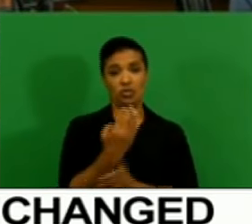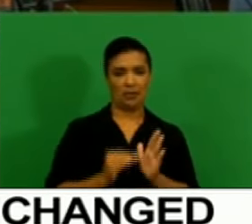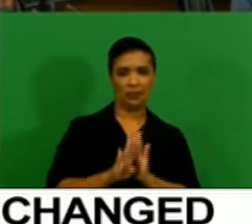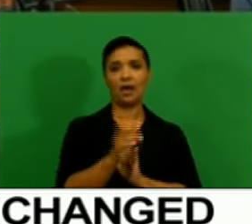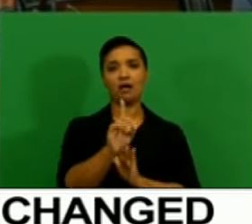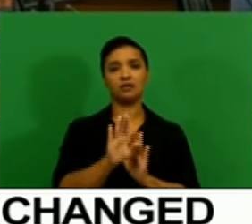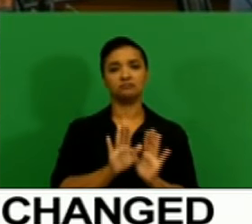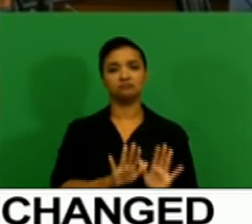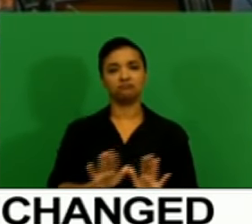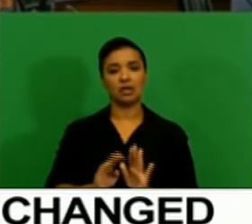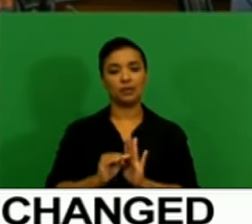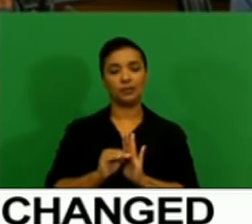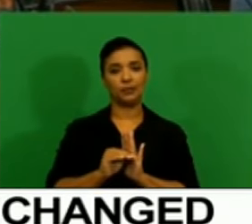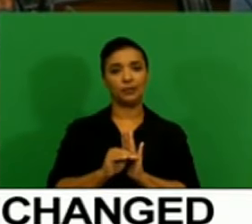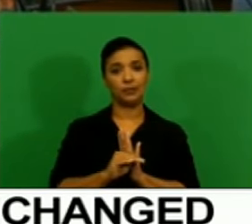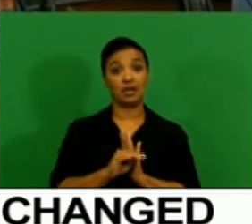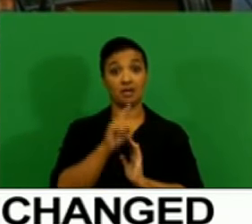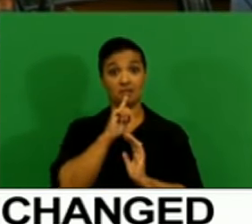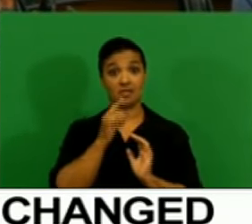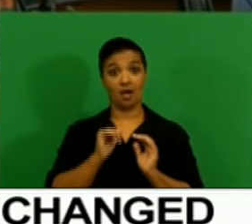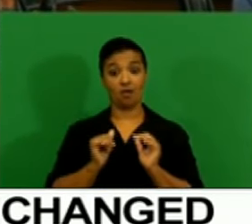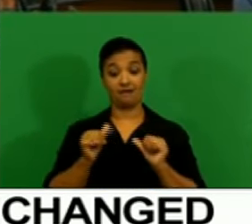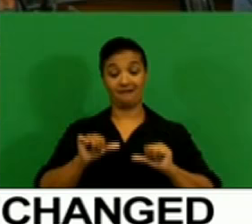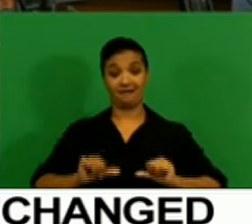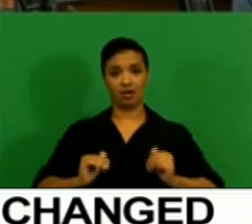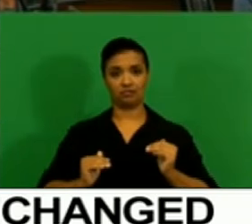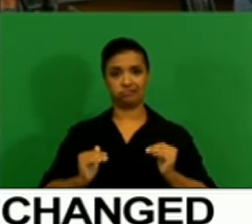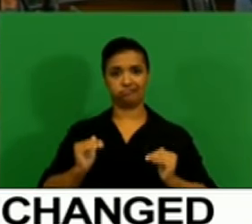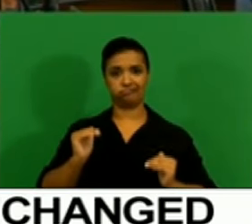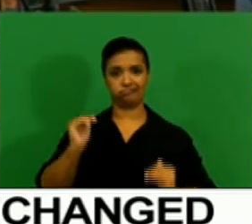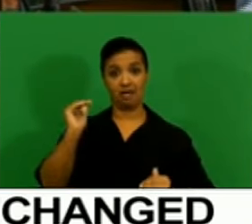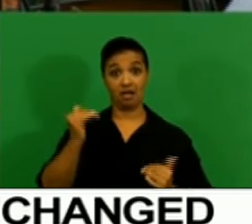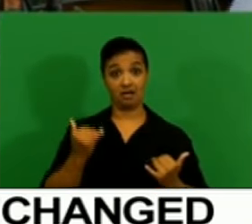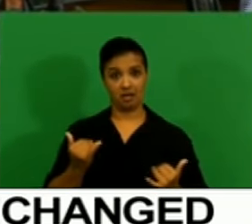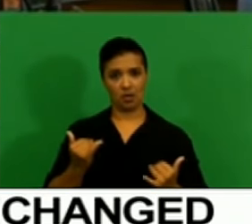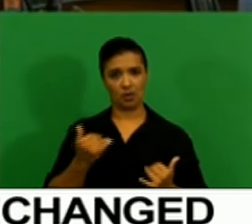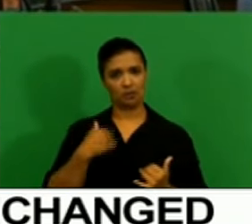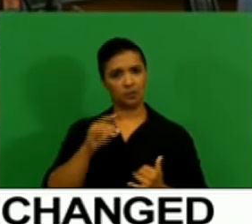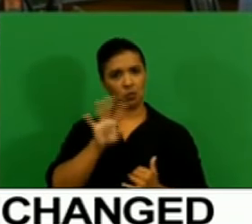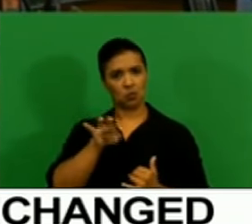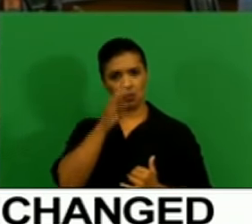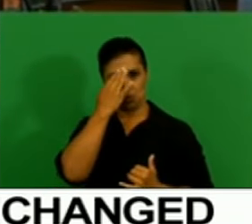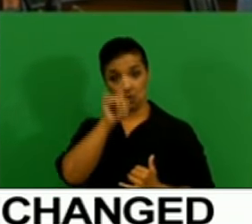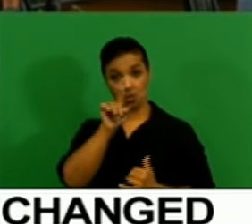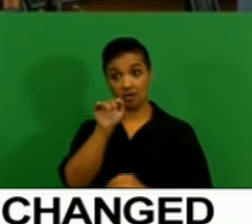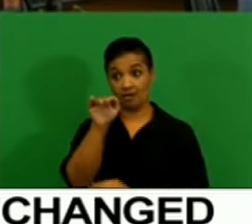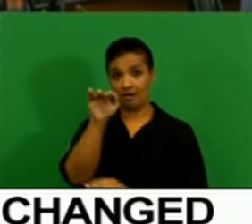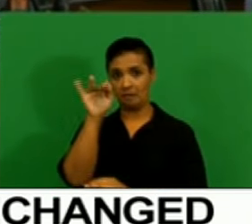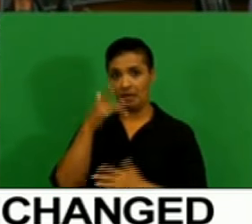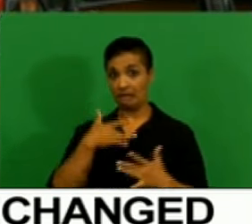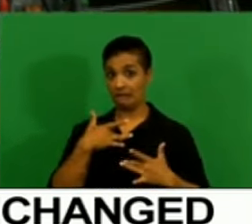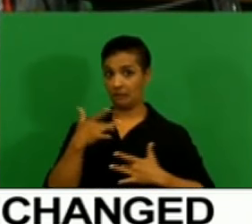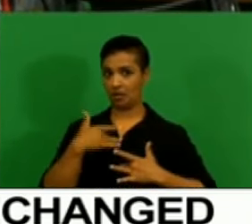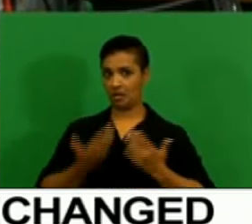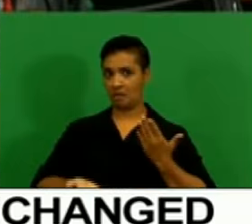the widening current account, is the Reserve Bank worried that it might have to increase